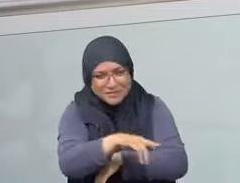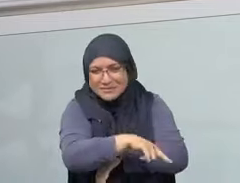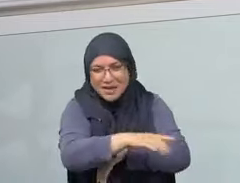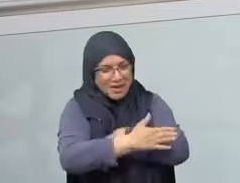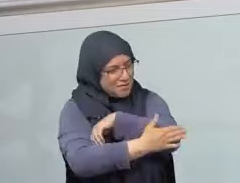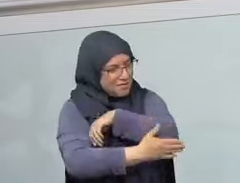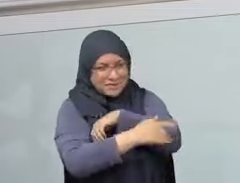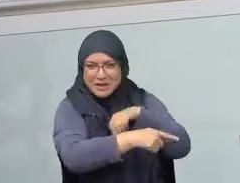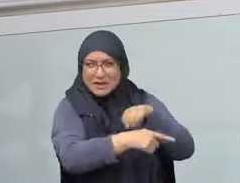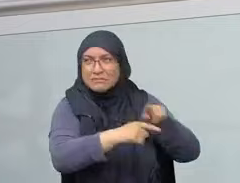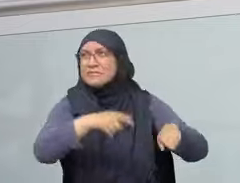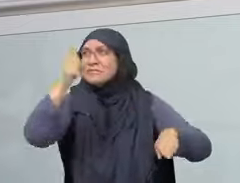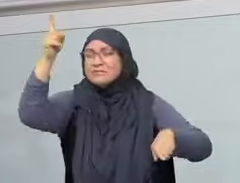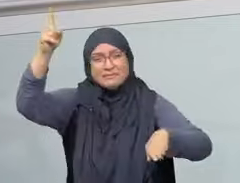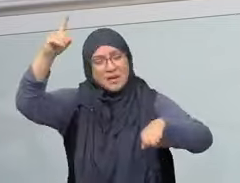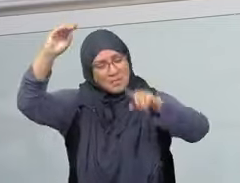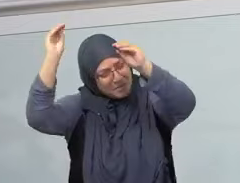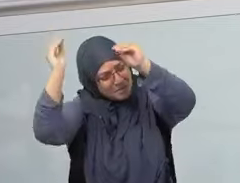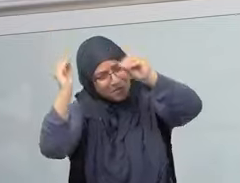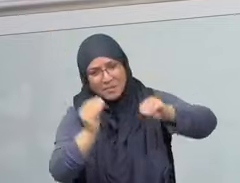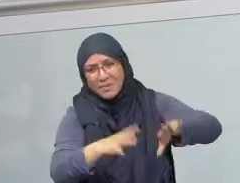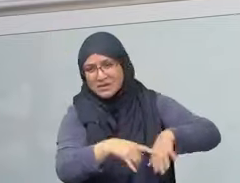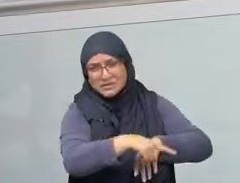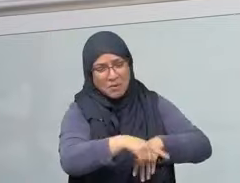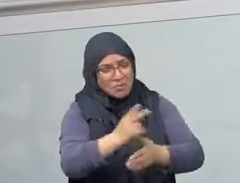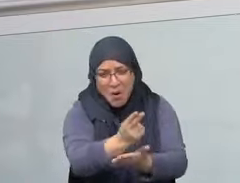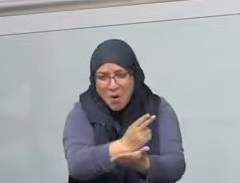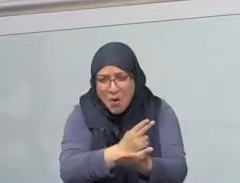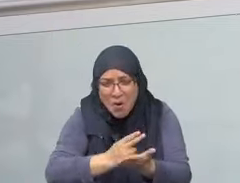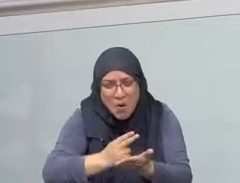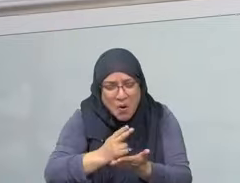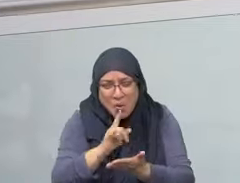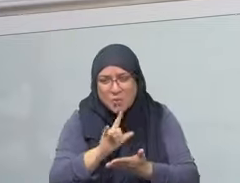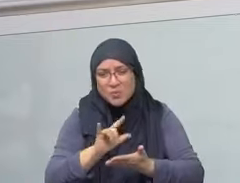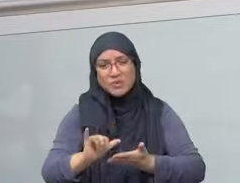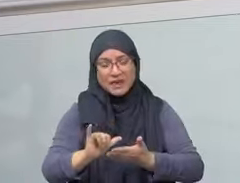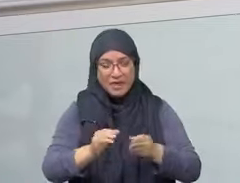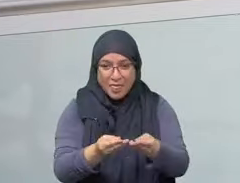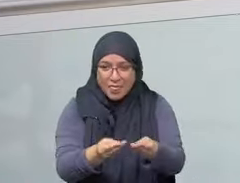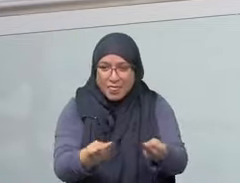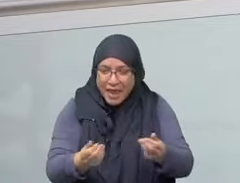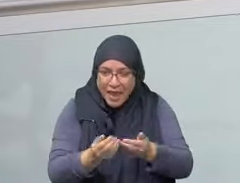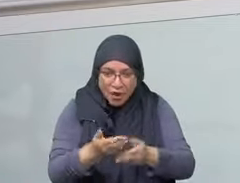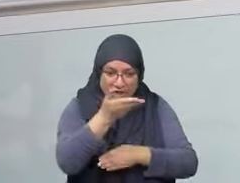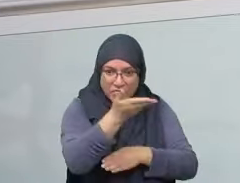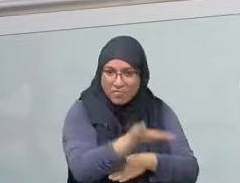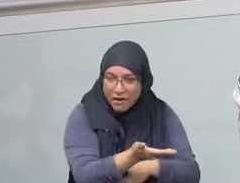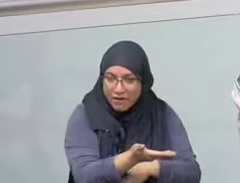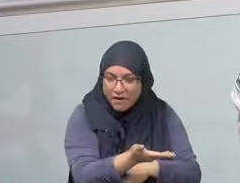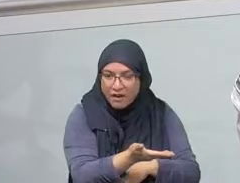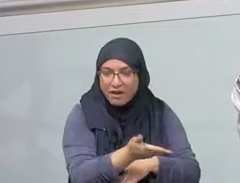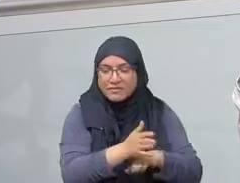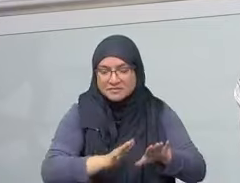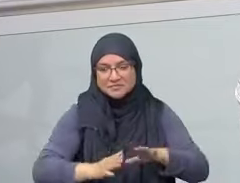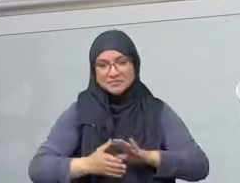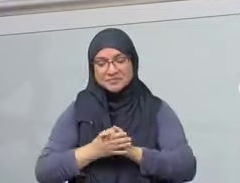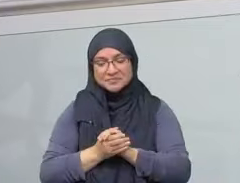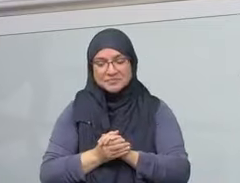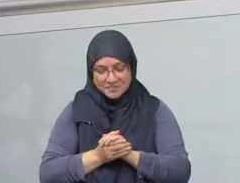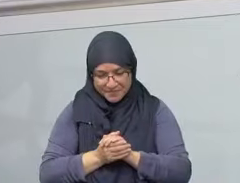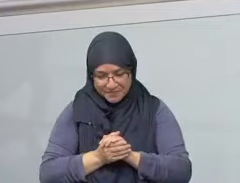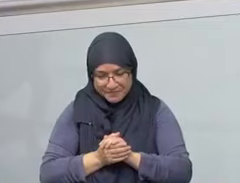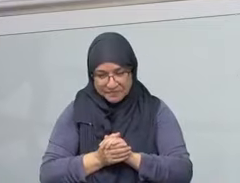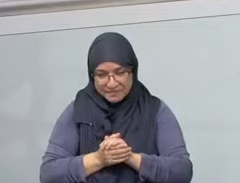of Israeli troops, the same knees that taught the knees to kneel on innocent people here in this land,